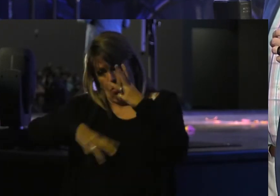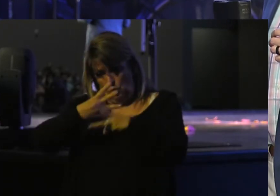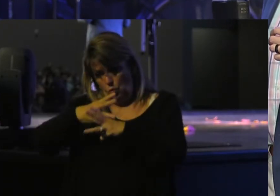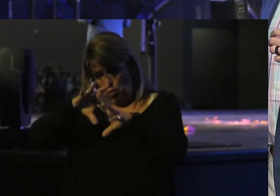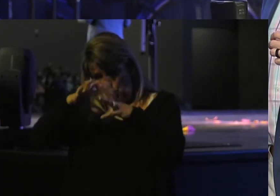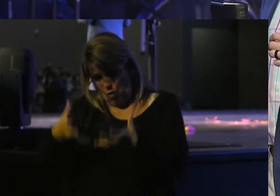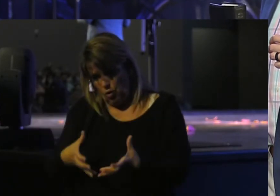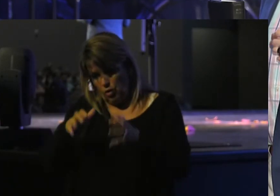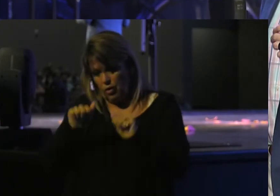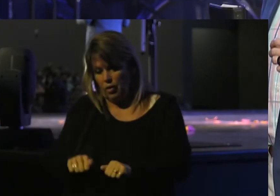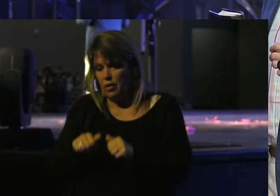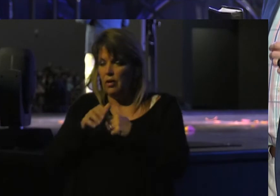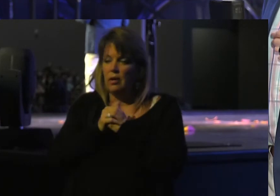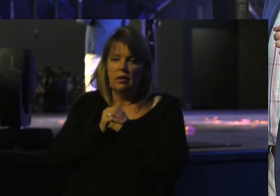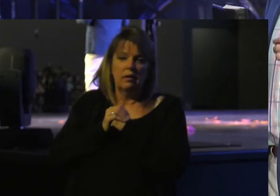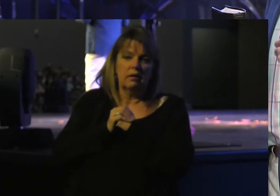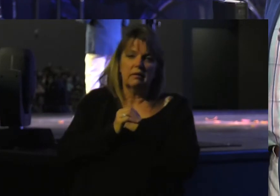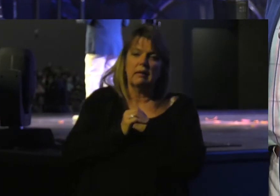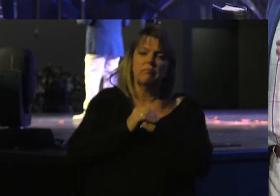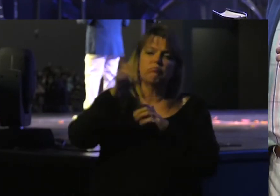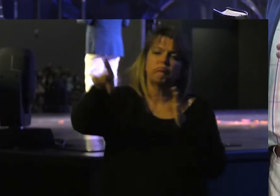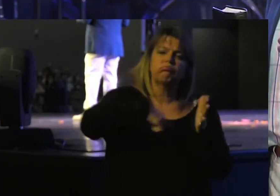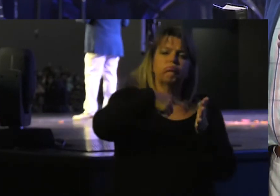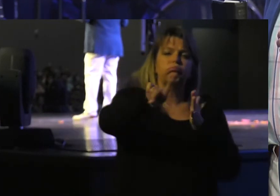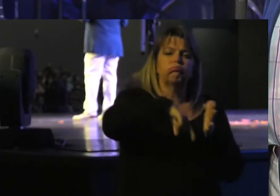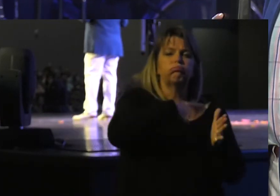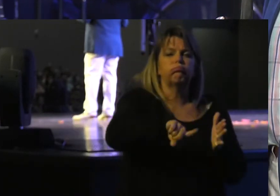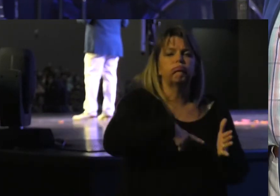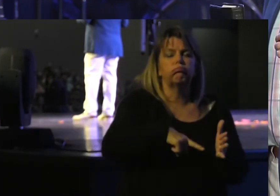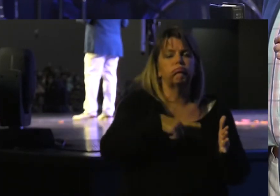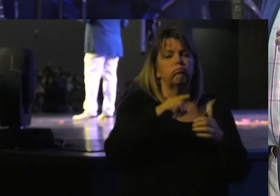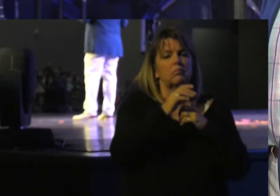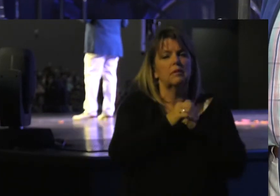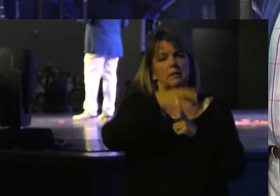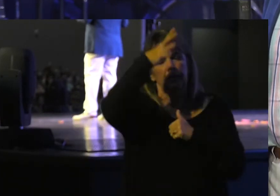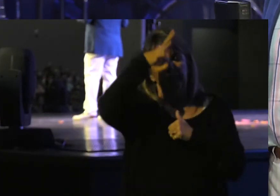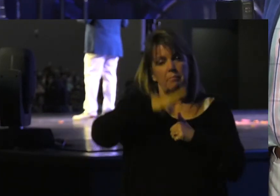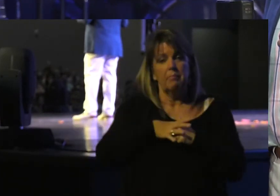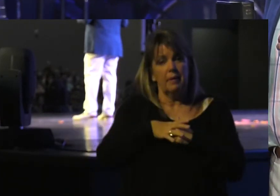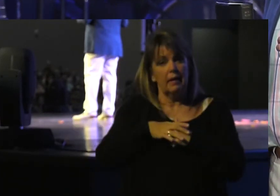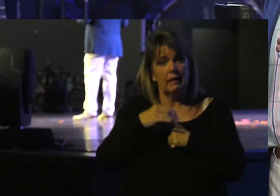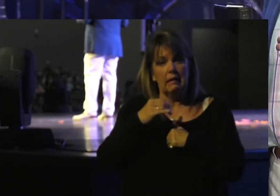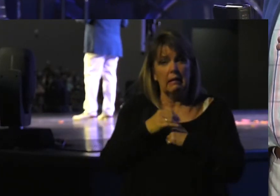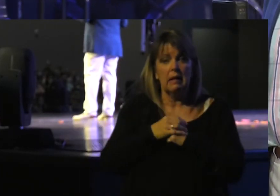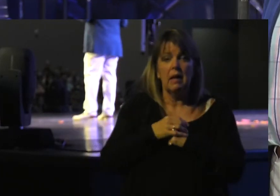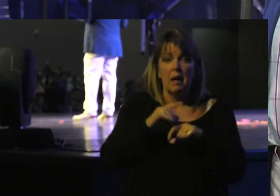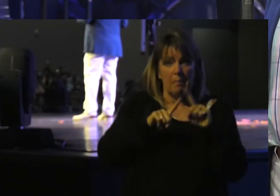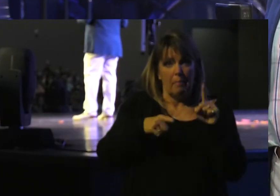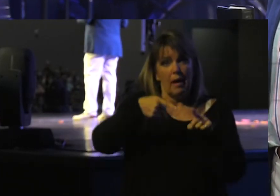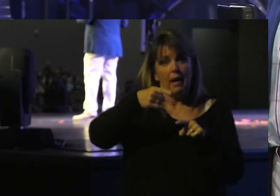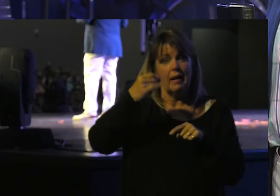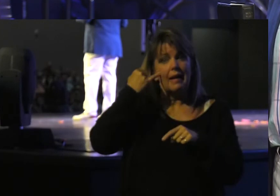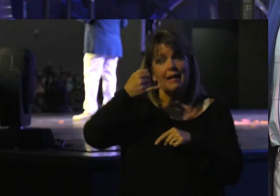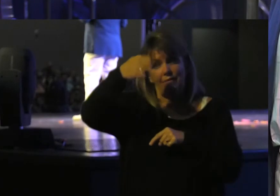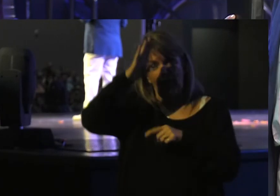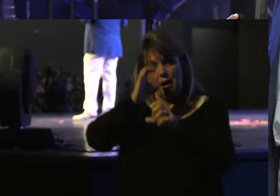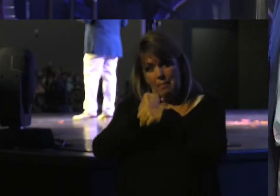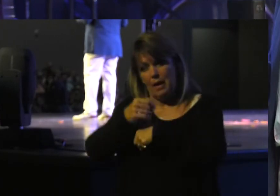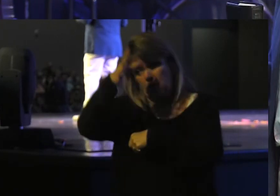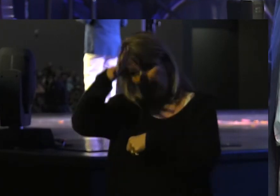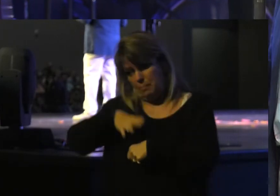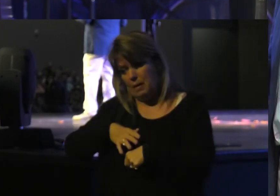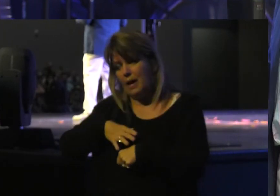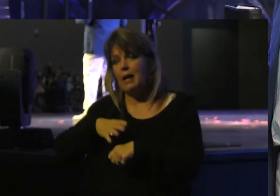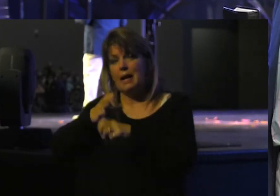Attack Masculinity All It Wants But God If He Made You A Man Made You To